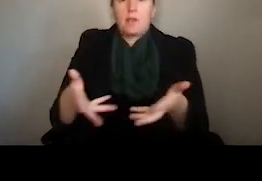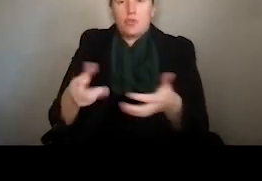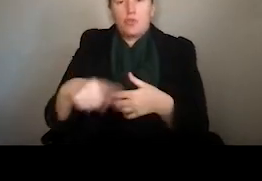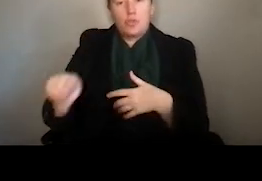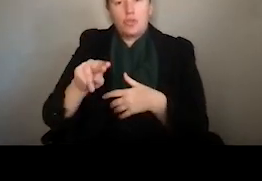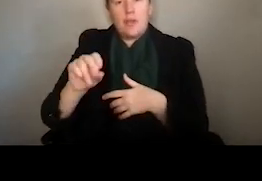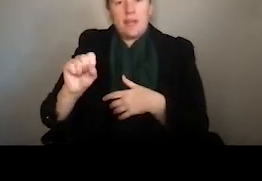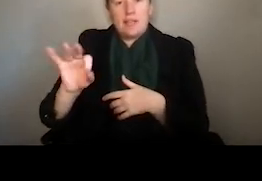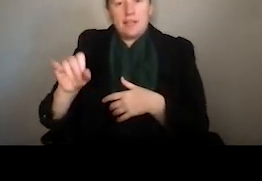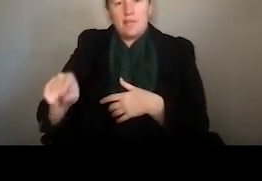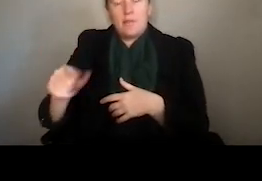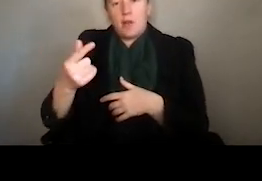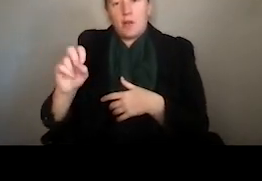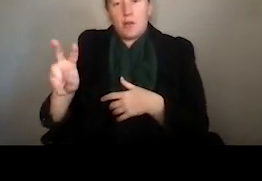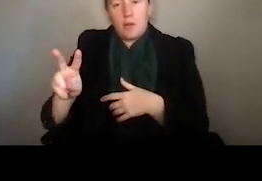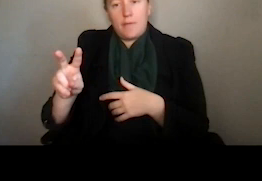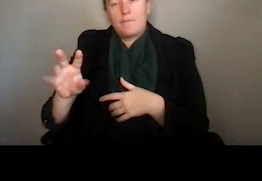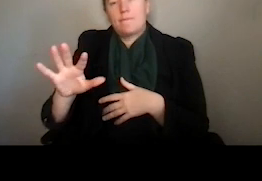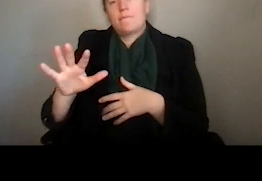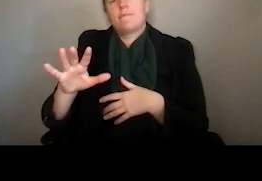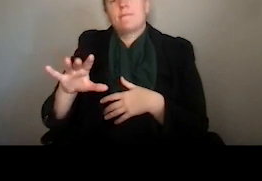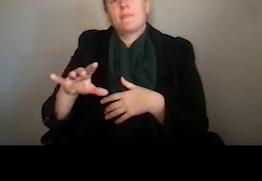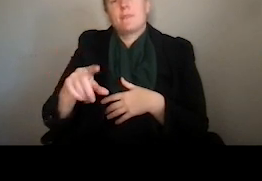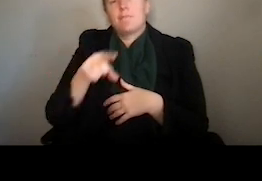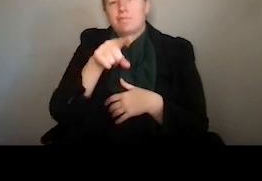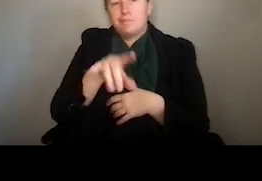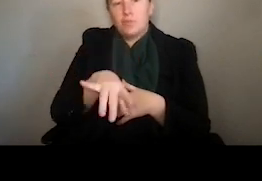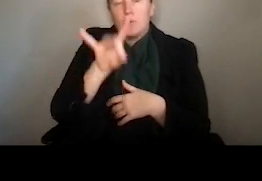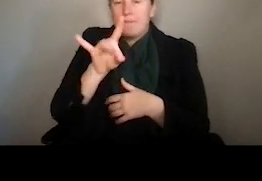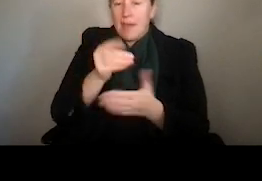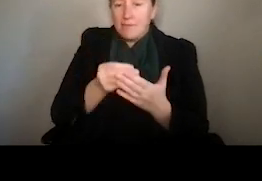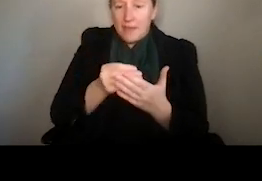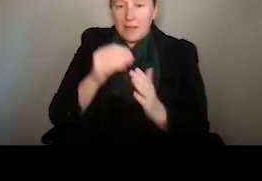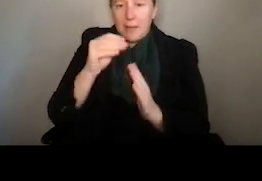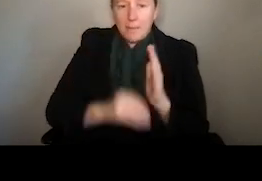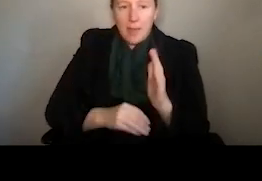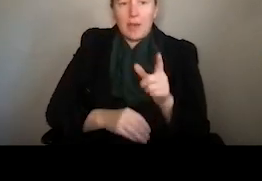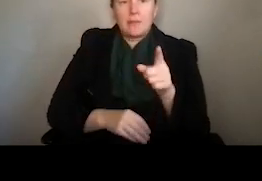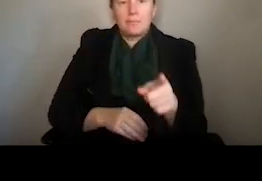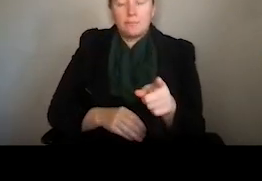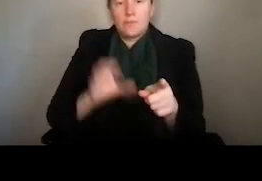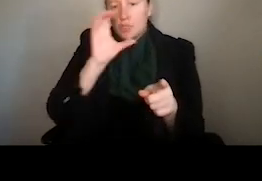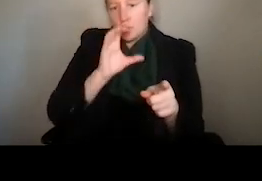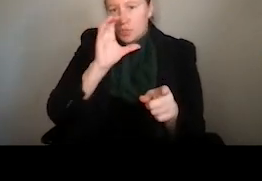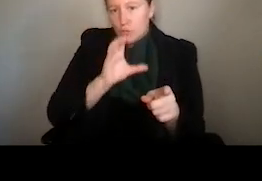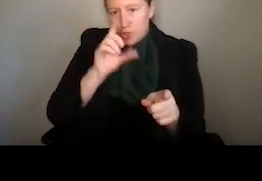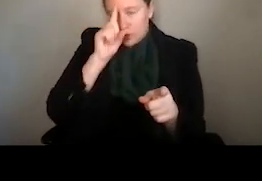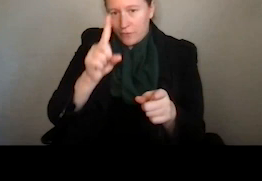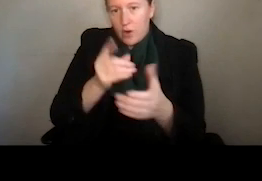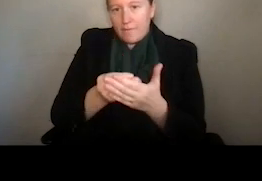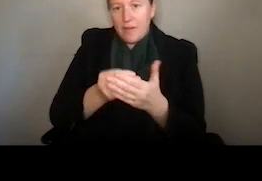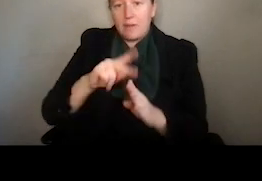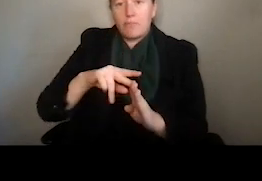go to NSF.gov, come up here to find funding and apply, and then you can click over here to search funded projects,